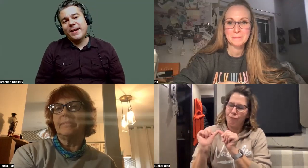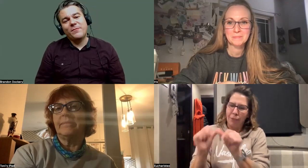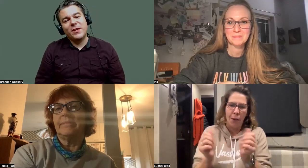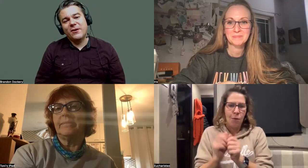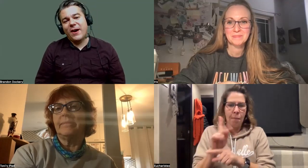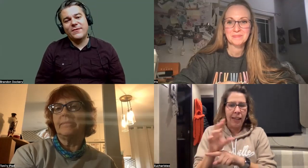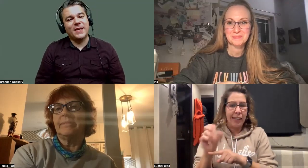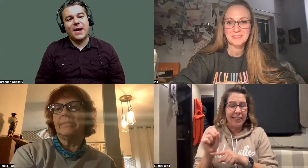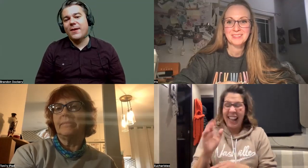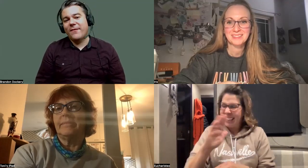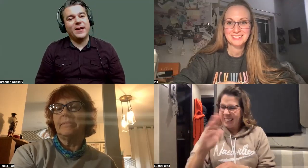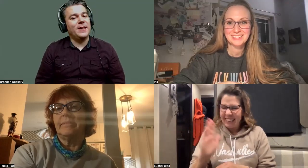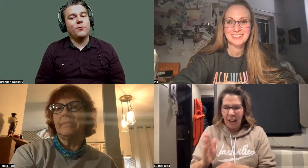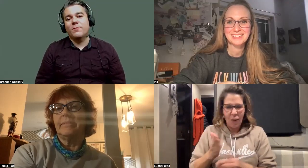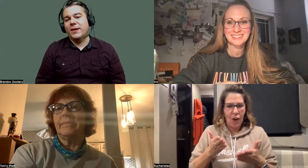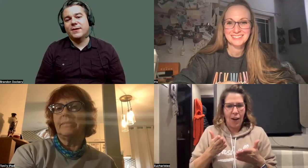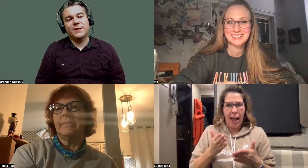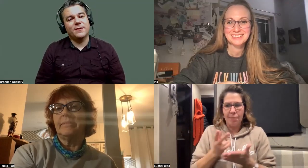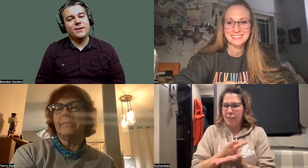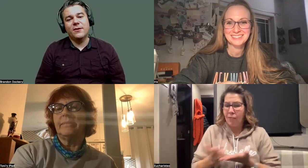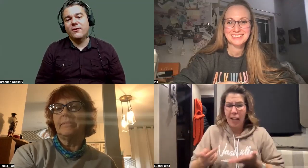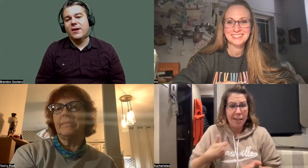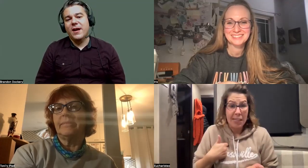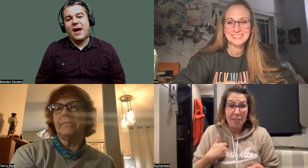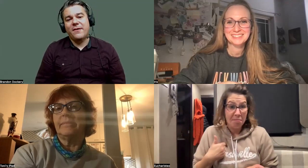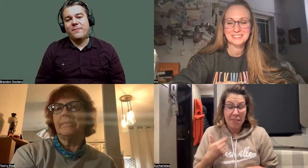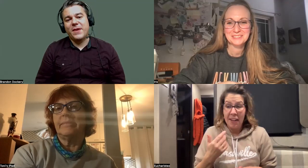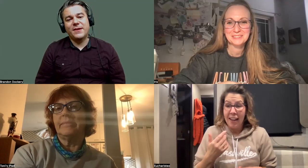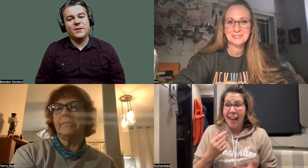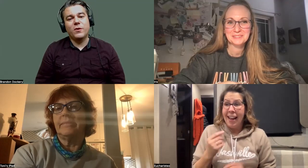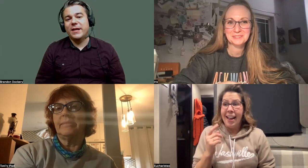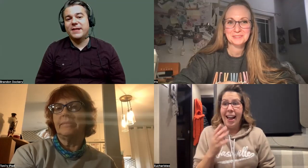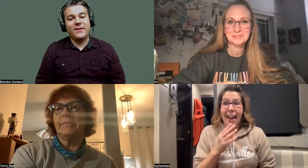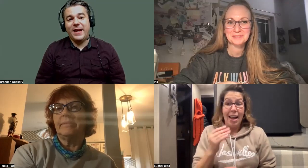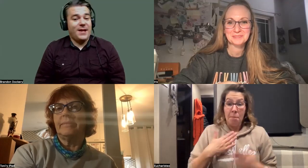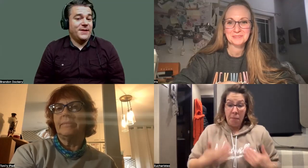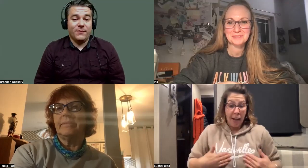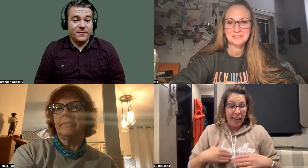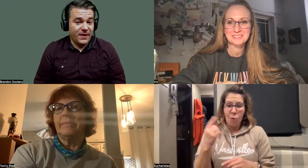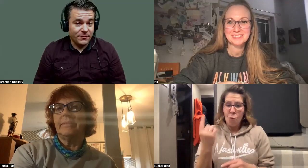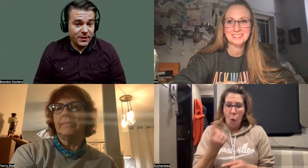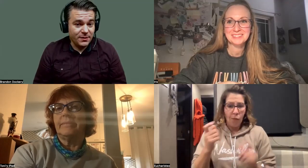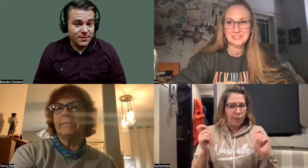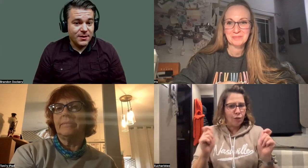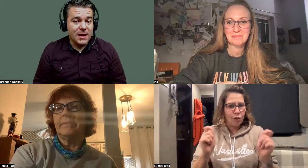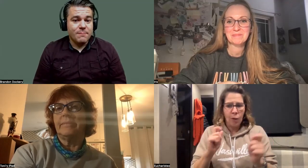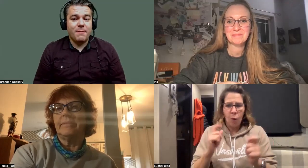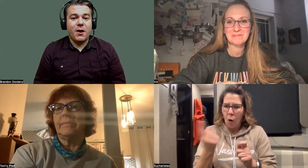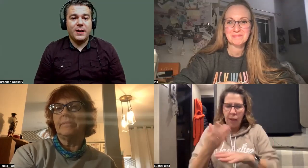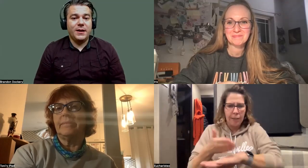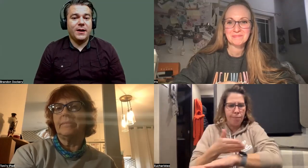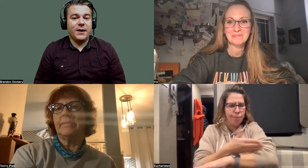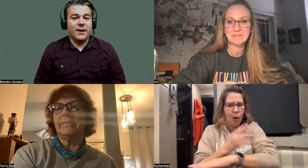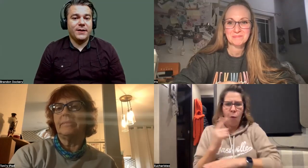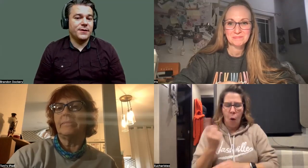why I, you know, I've decided I've got to keep with plexus, you know, at this point, it's no, it has never failed me. My